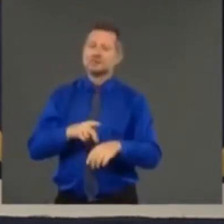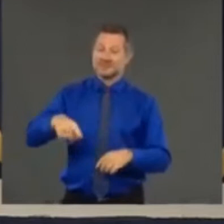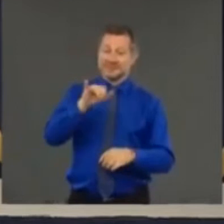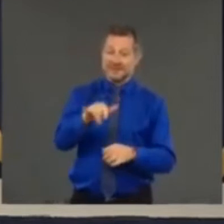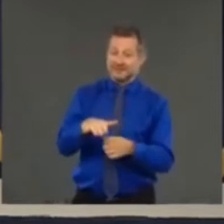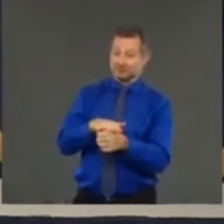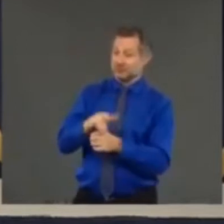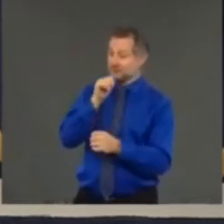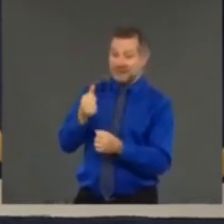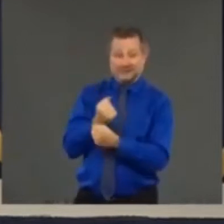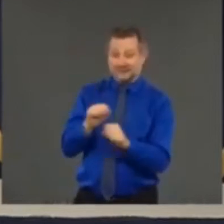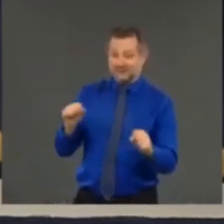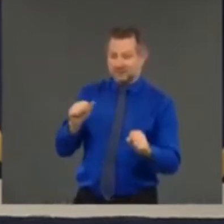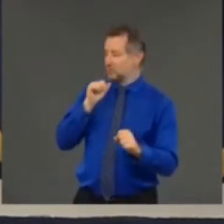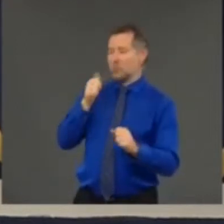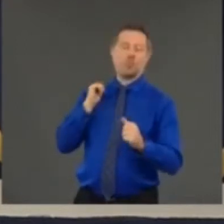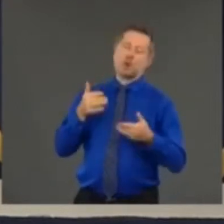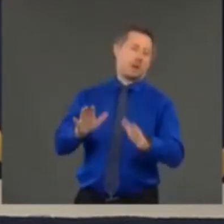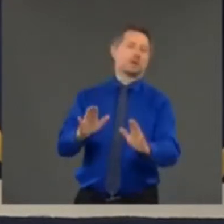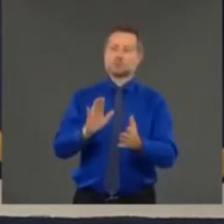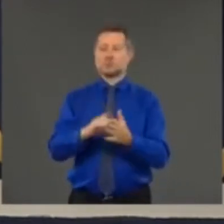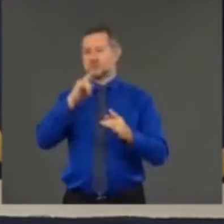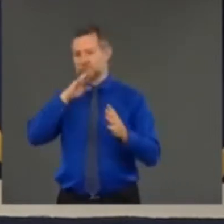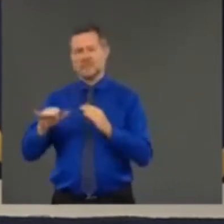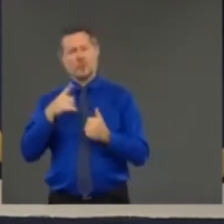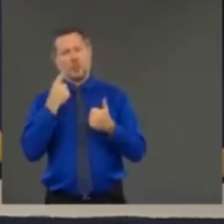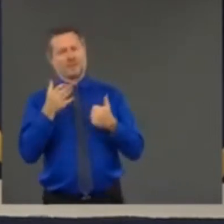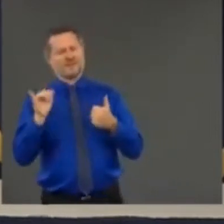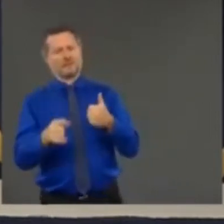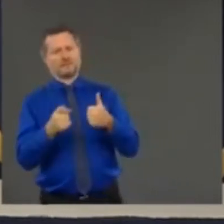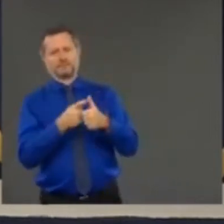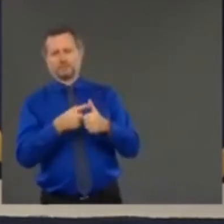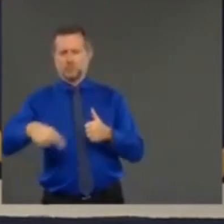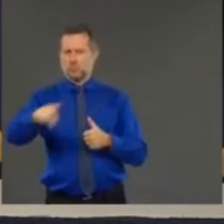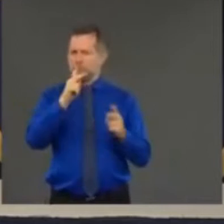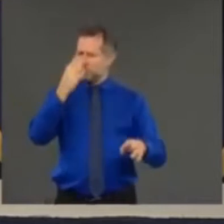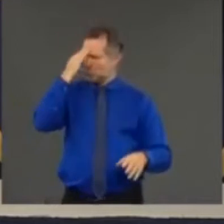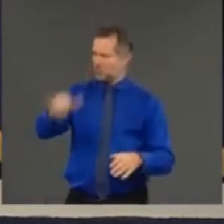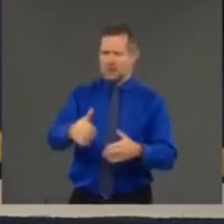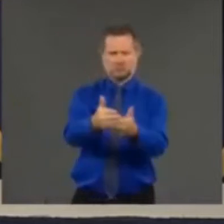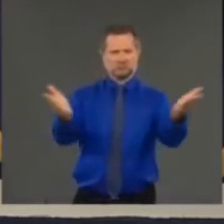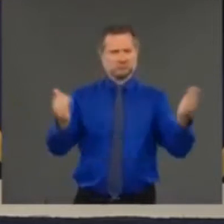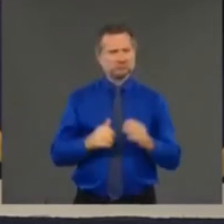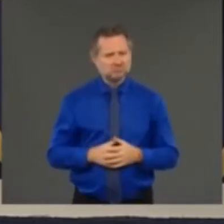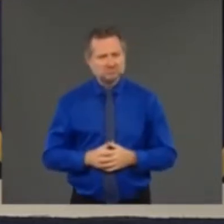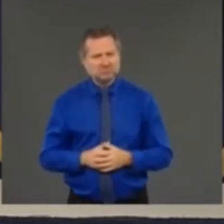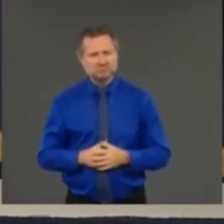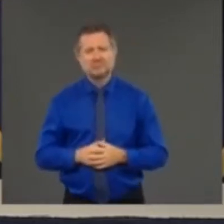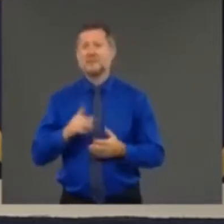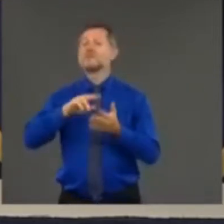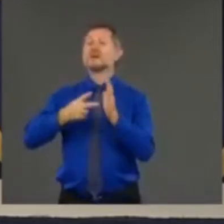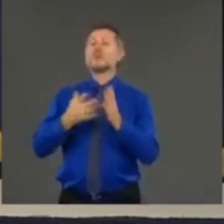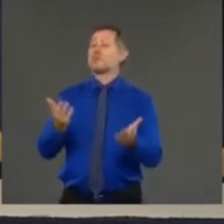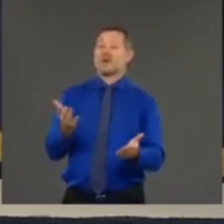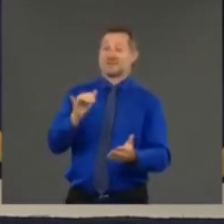safe environment that's not going to happen and I think New Yorkers know that by the way that doesn't mean that school is safe